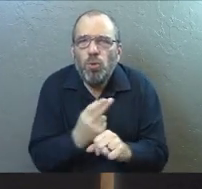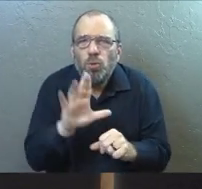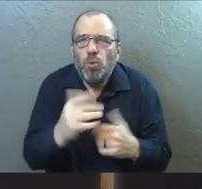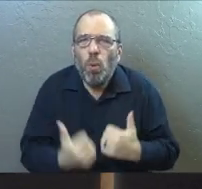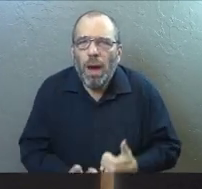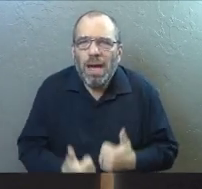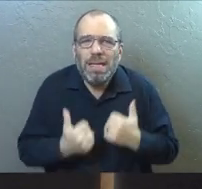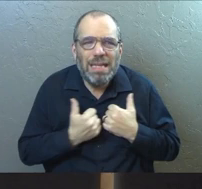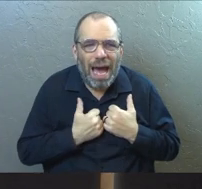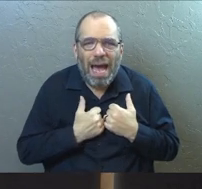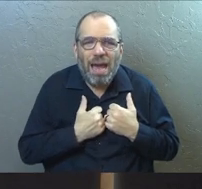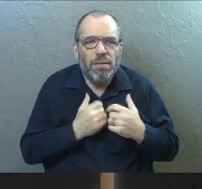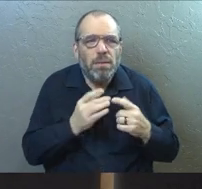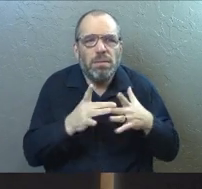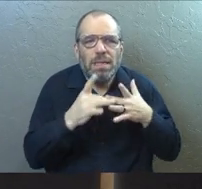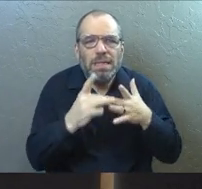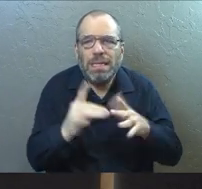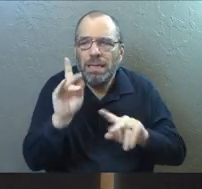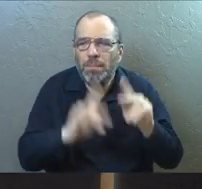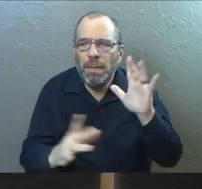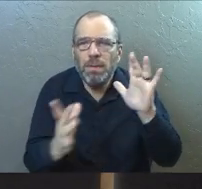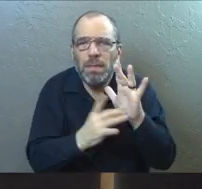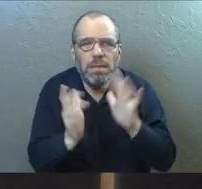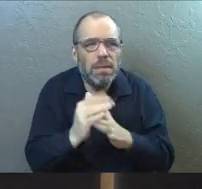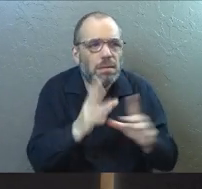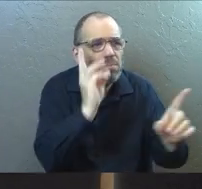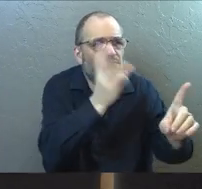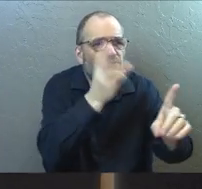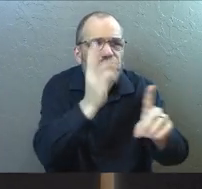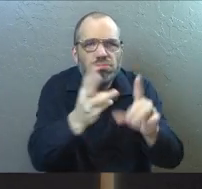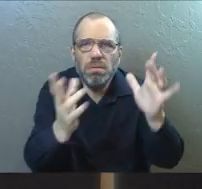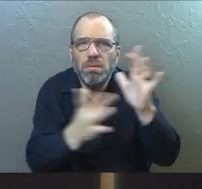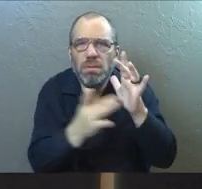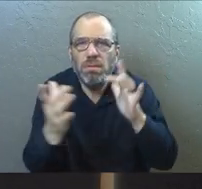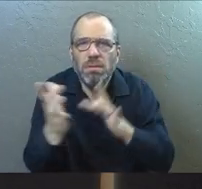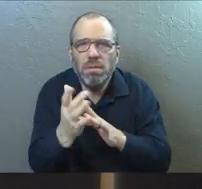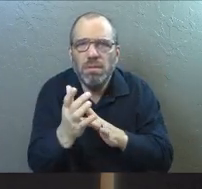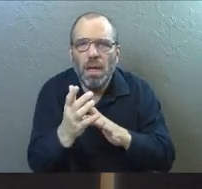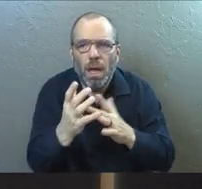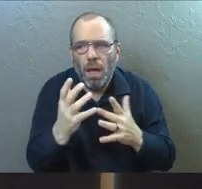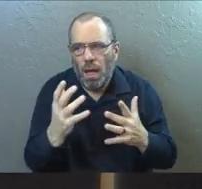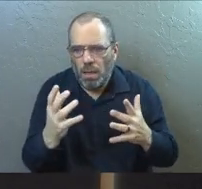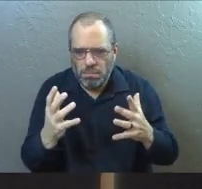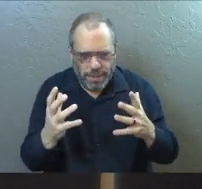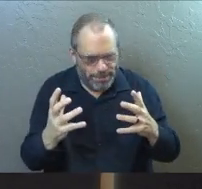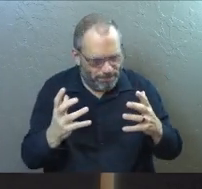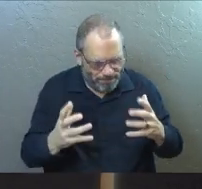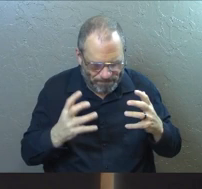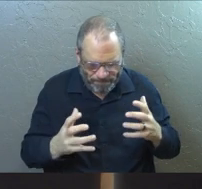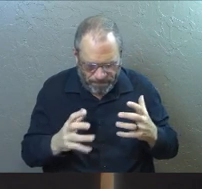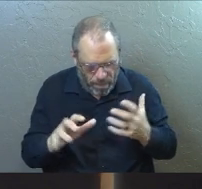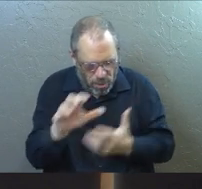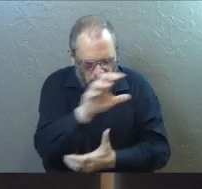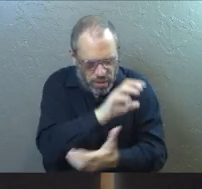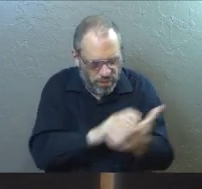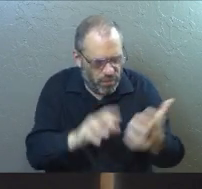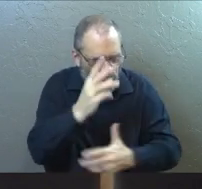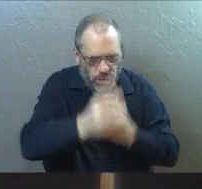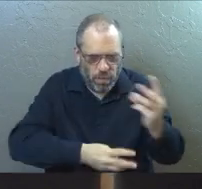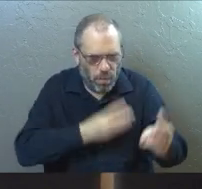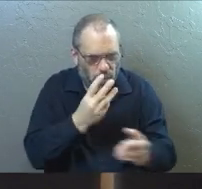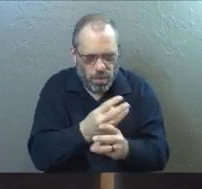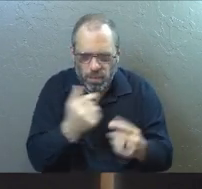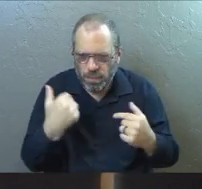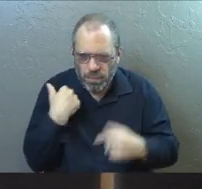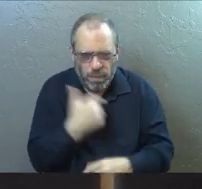as many other folks as possible to Jesus? We get so confused in this world, don't